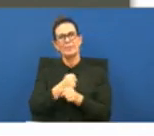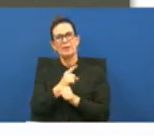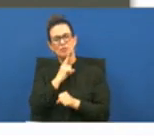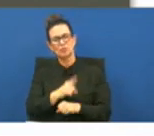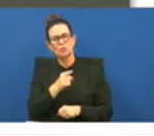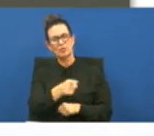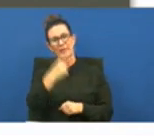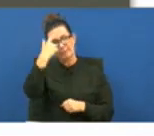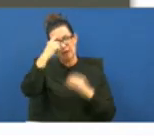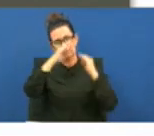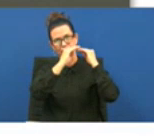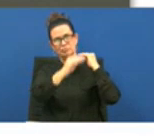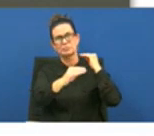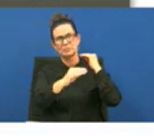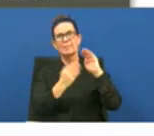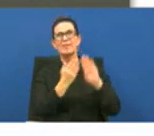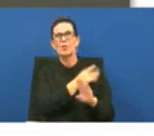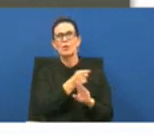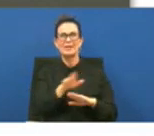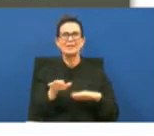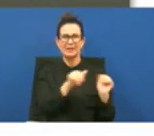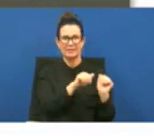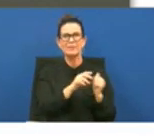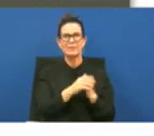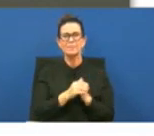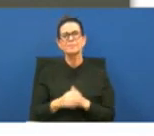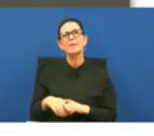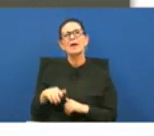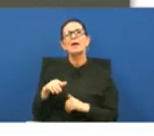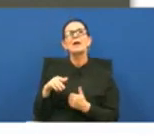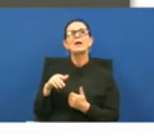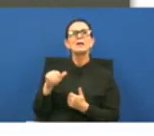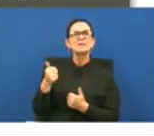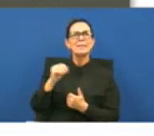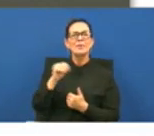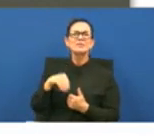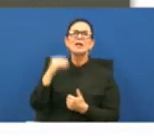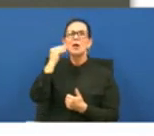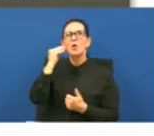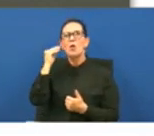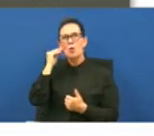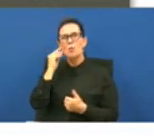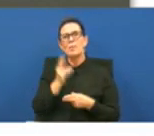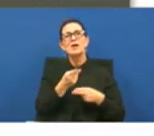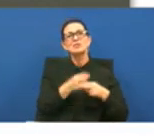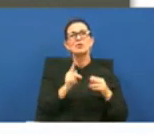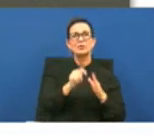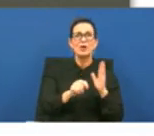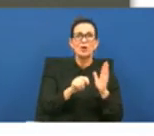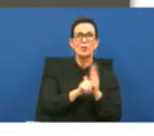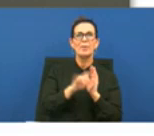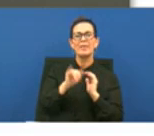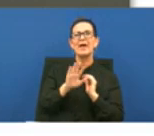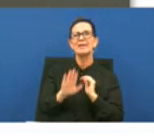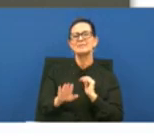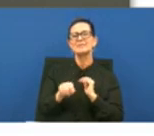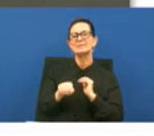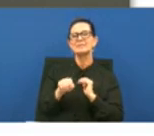point and then number four is ten percent is home for our short term that is our 16 bed